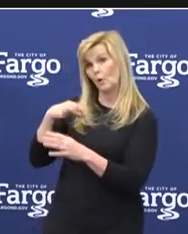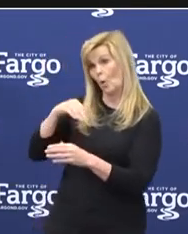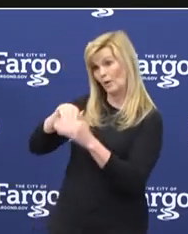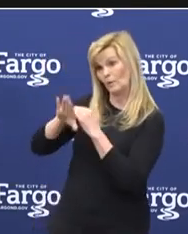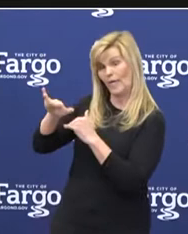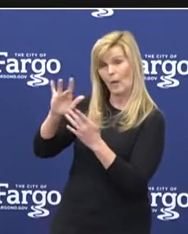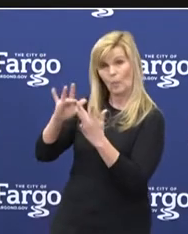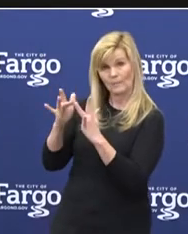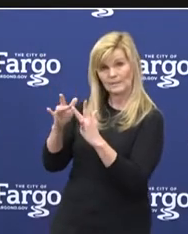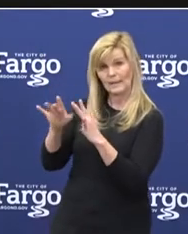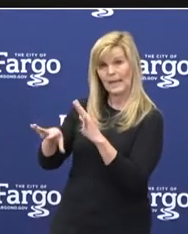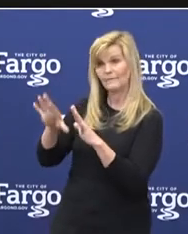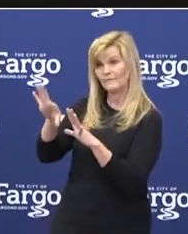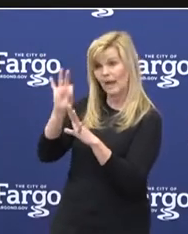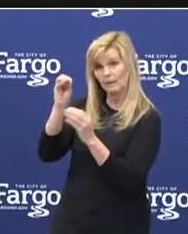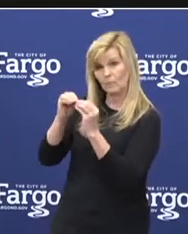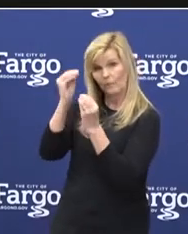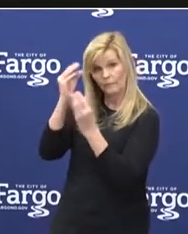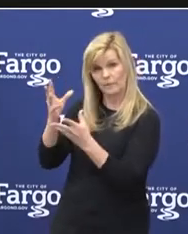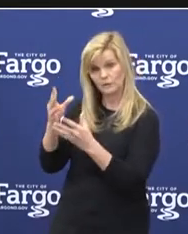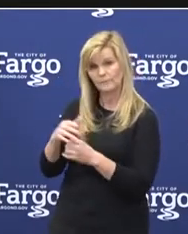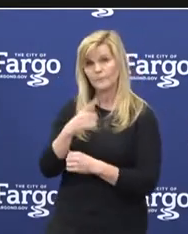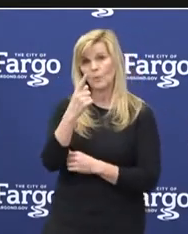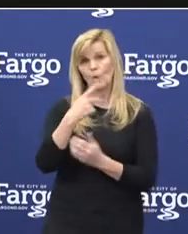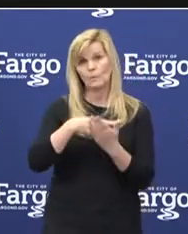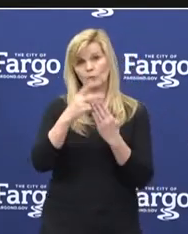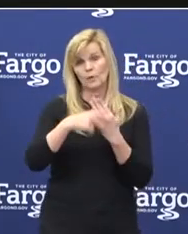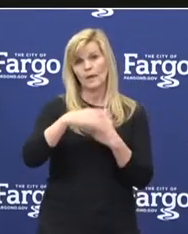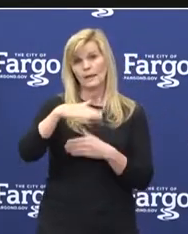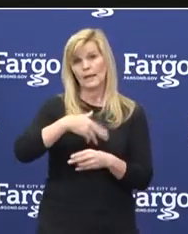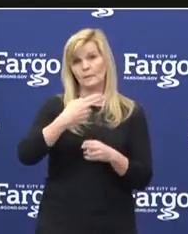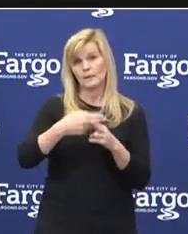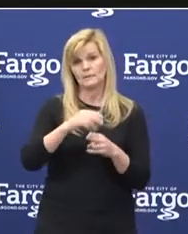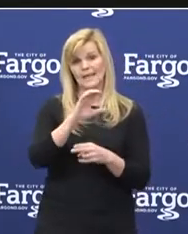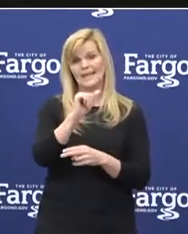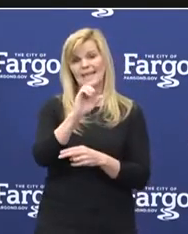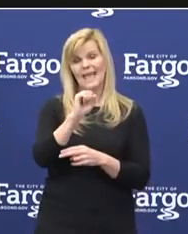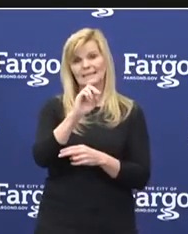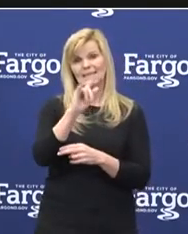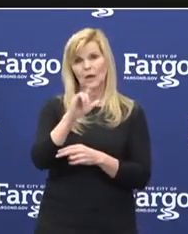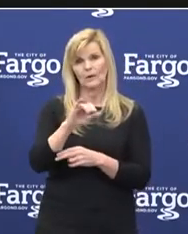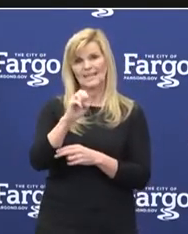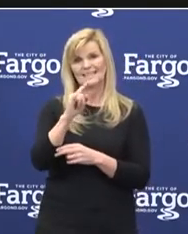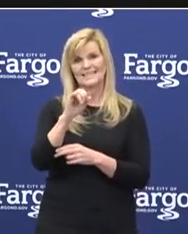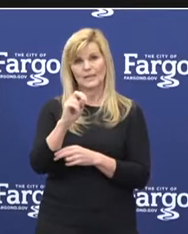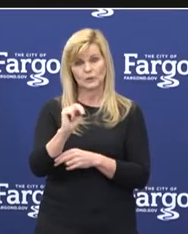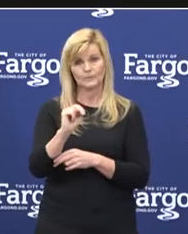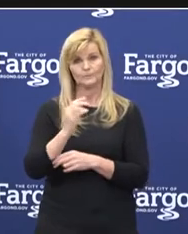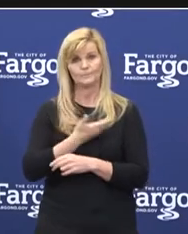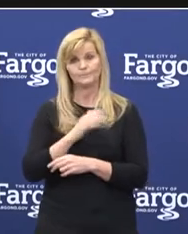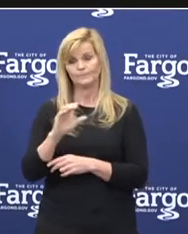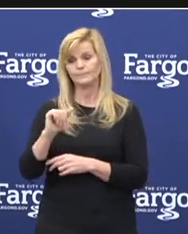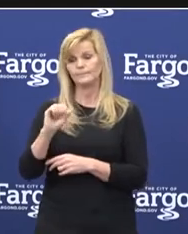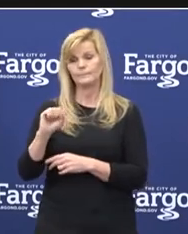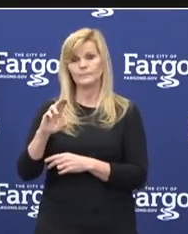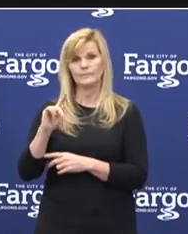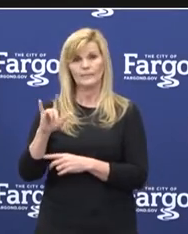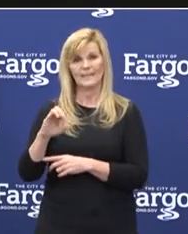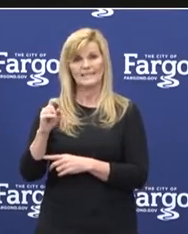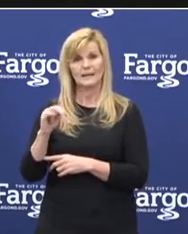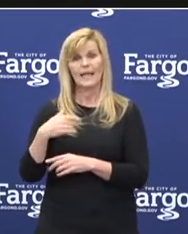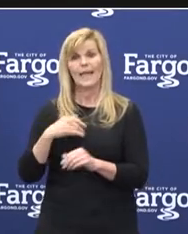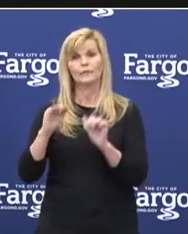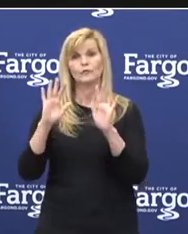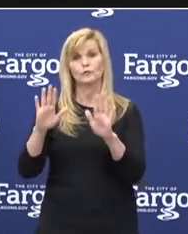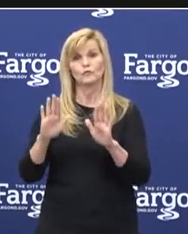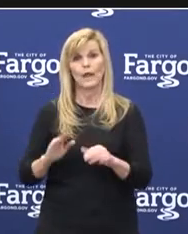COVID relief. One program I've not talked about is Cass County Extensions. Cass County Extension has great COVID